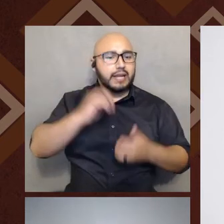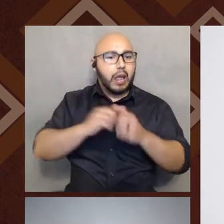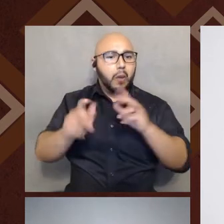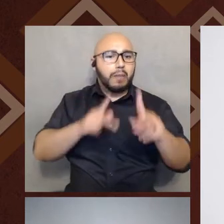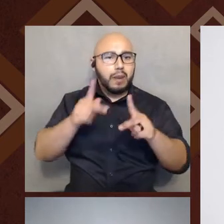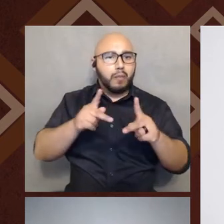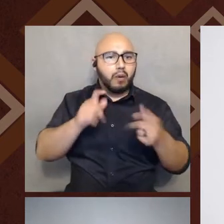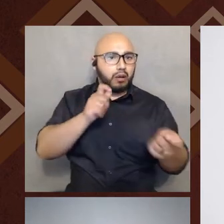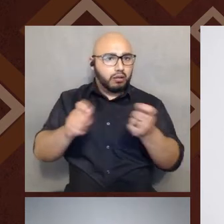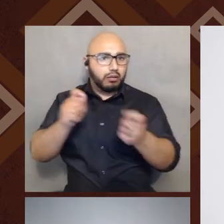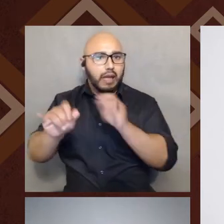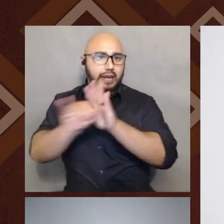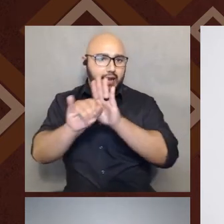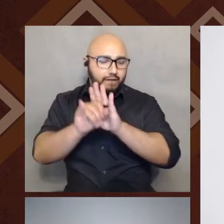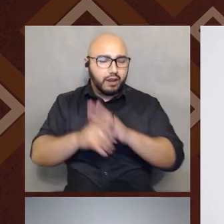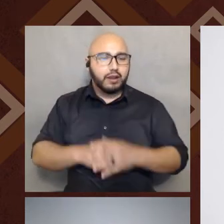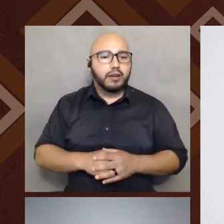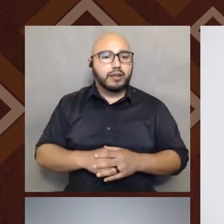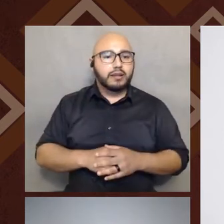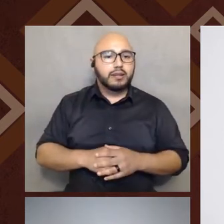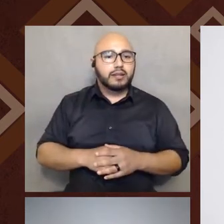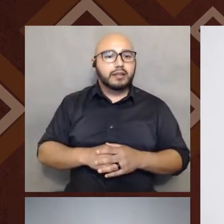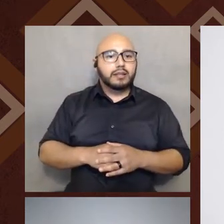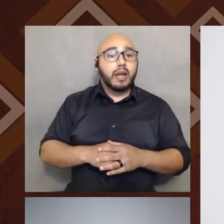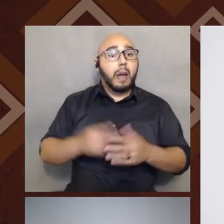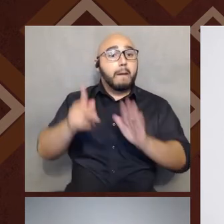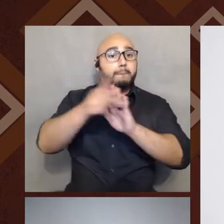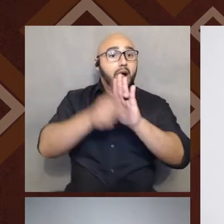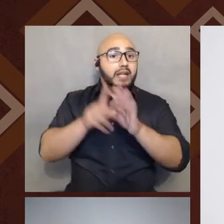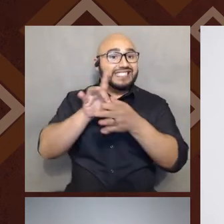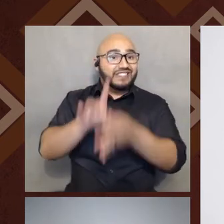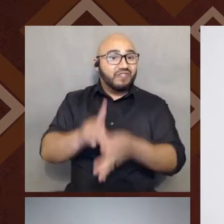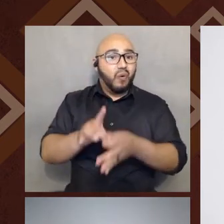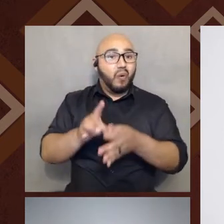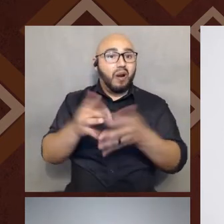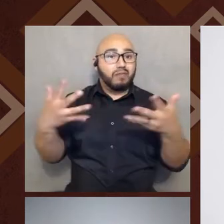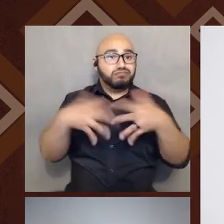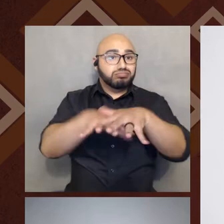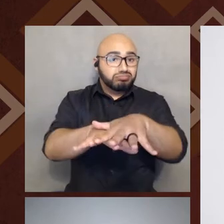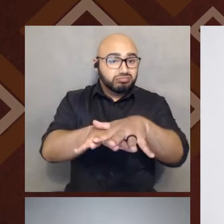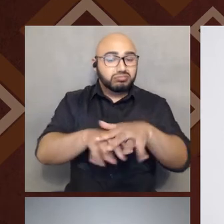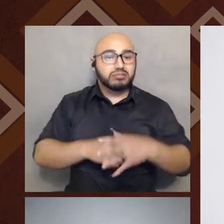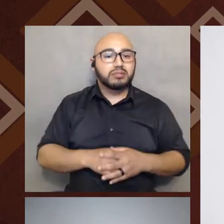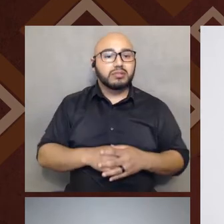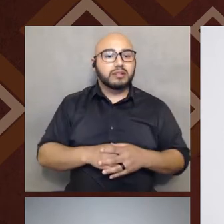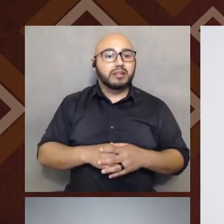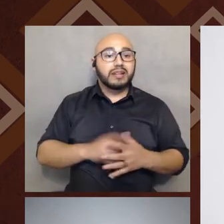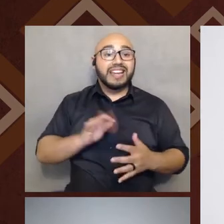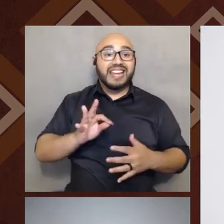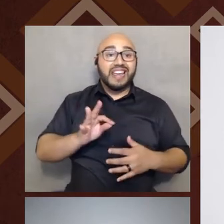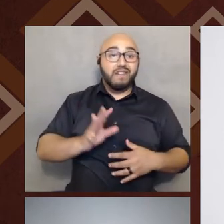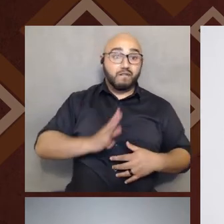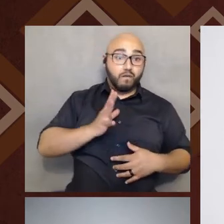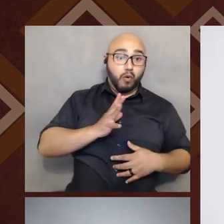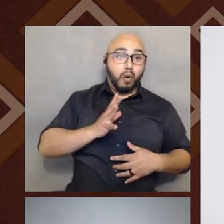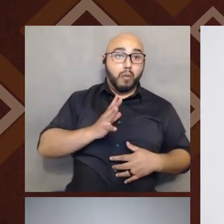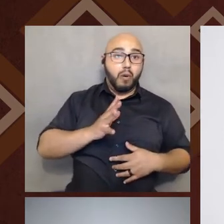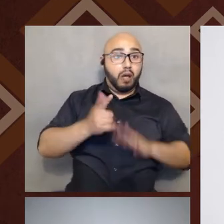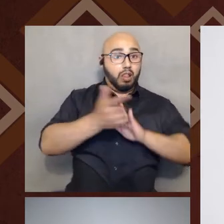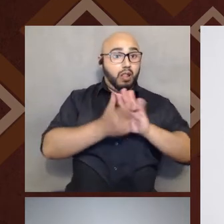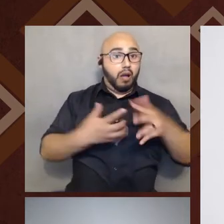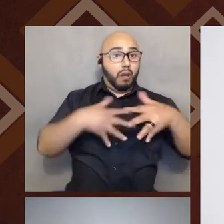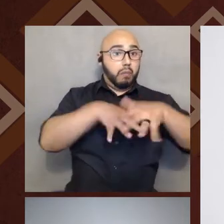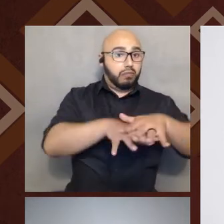identifying, um, desegregation policies, uh, whether they are formal or informal, right? Um,